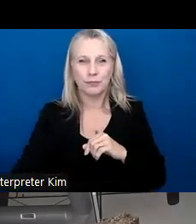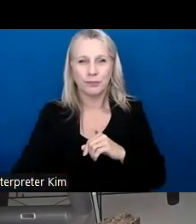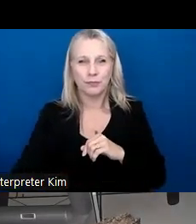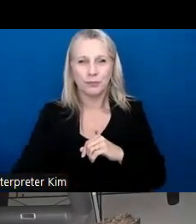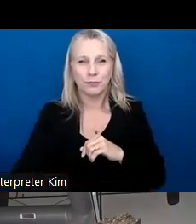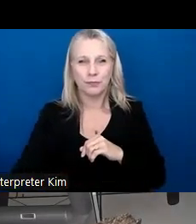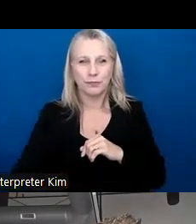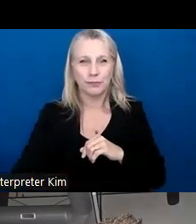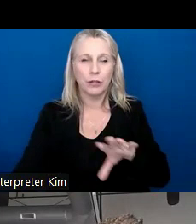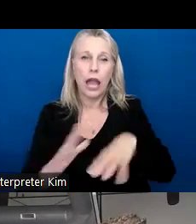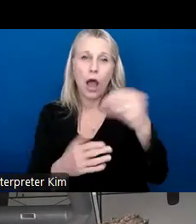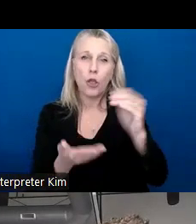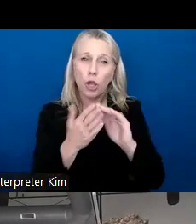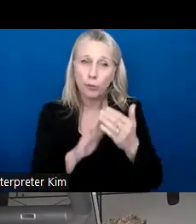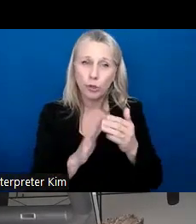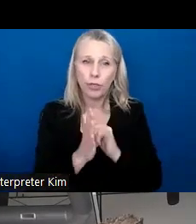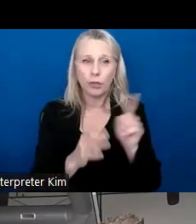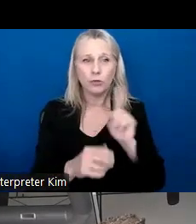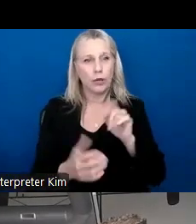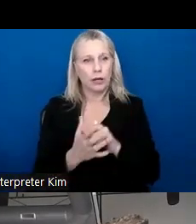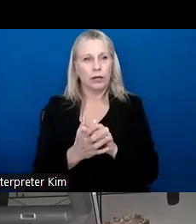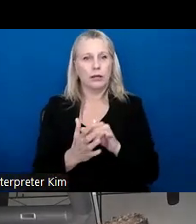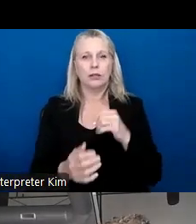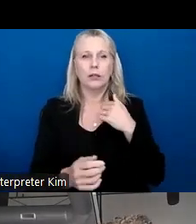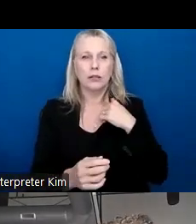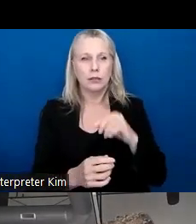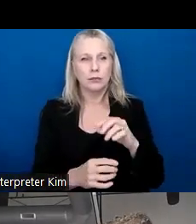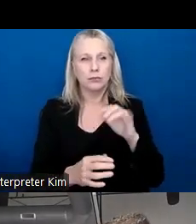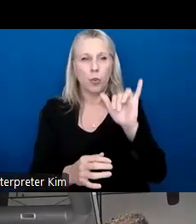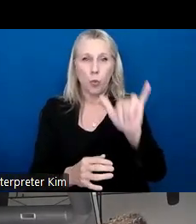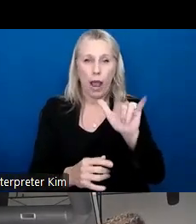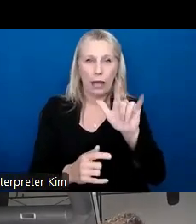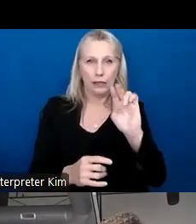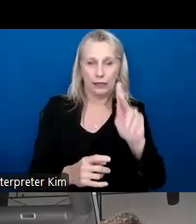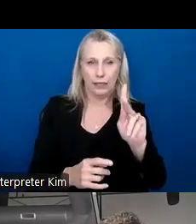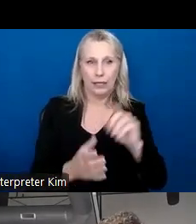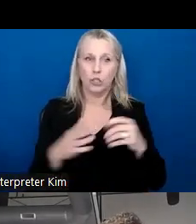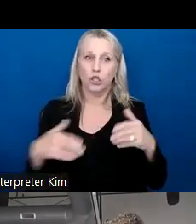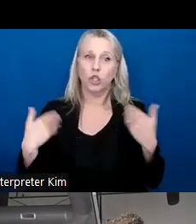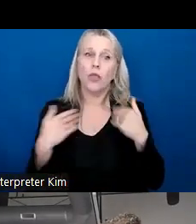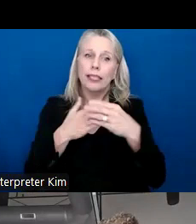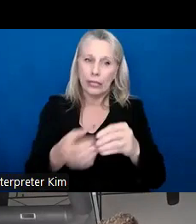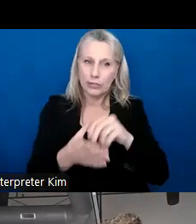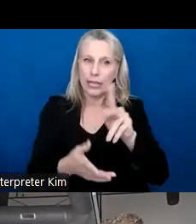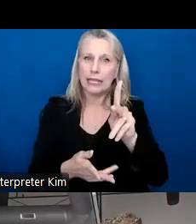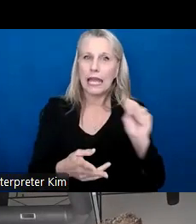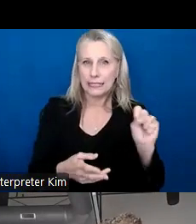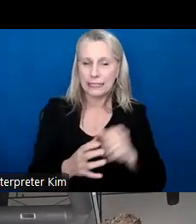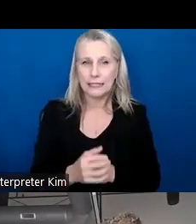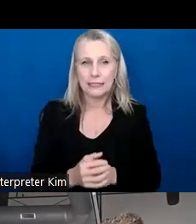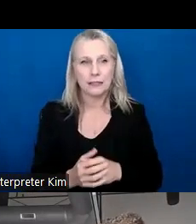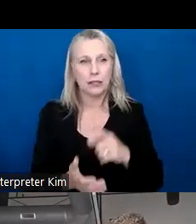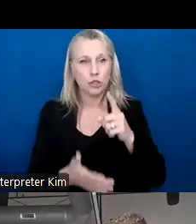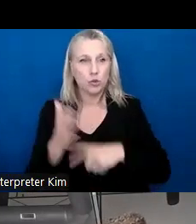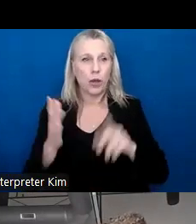which, um, touches on our white link, which is the youth leaders in Kansas. So that is essentially what connects looks like,